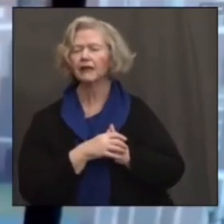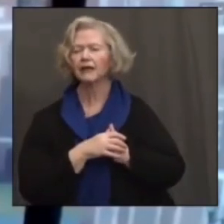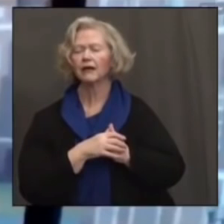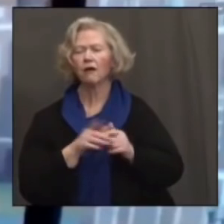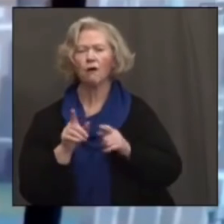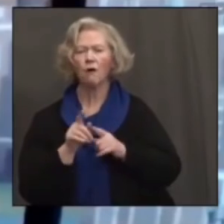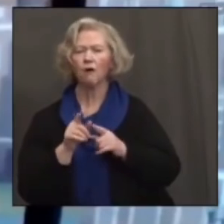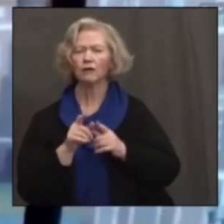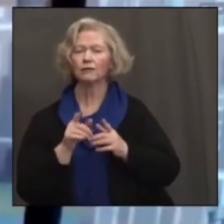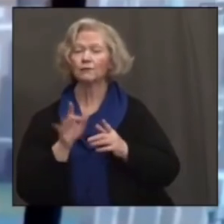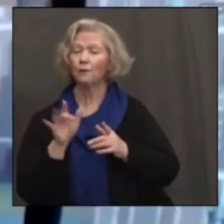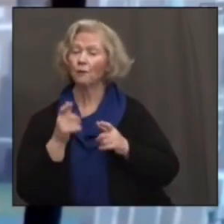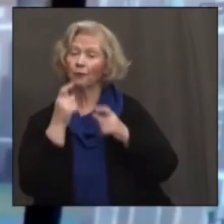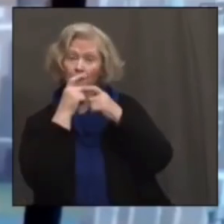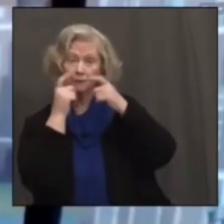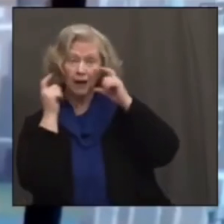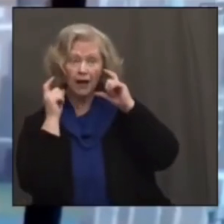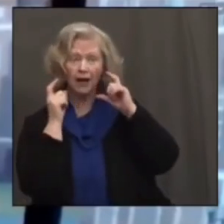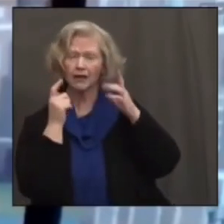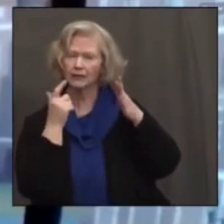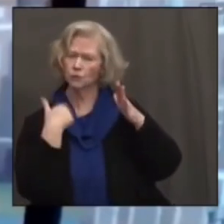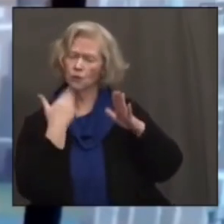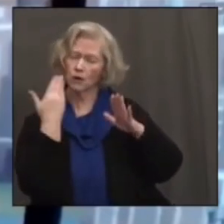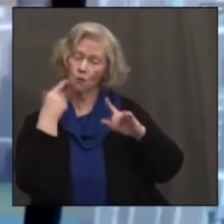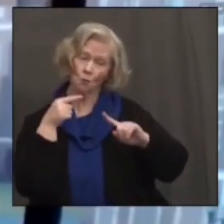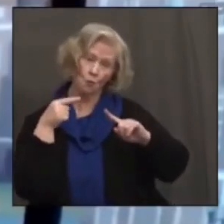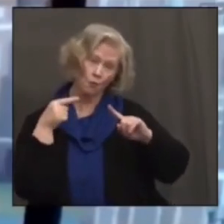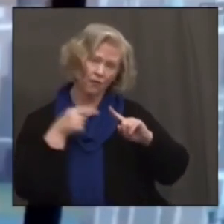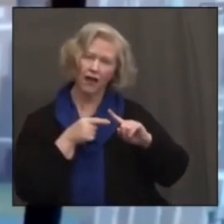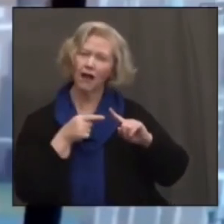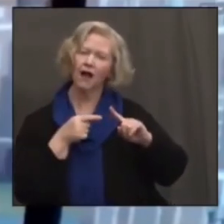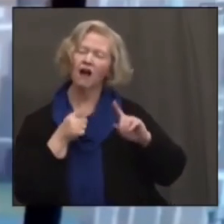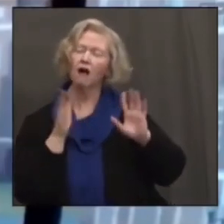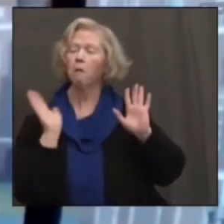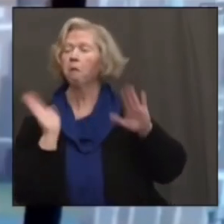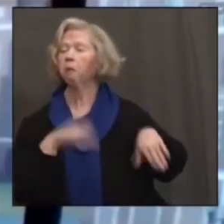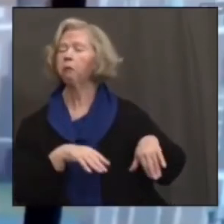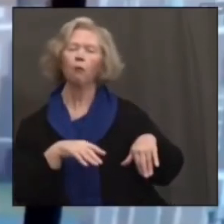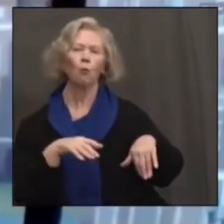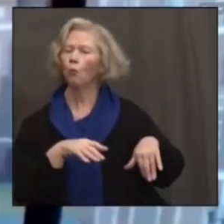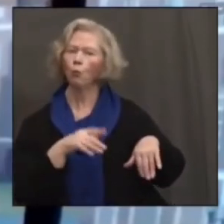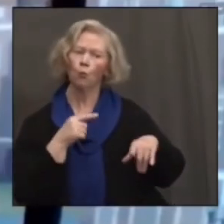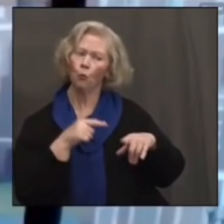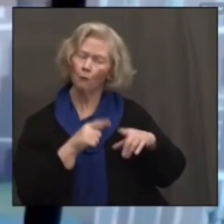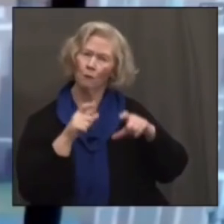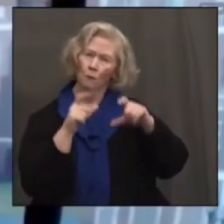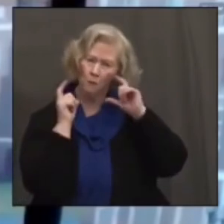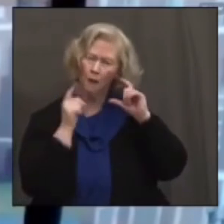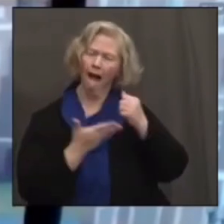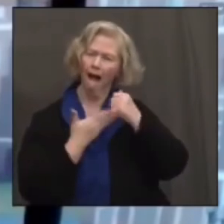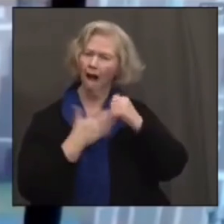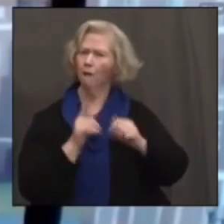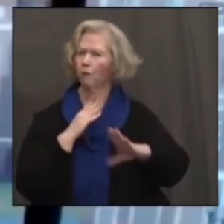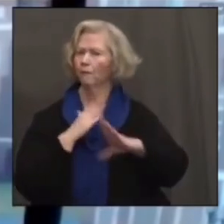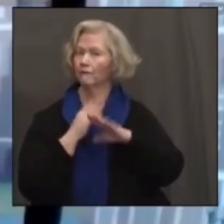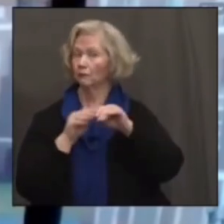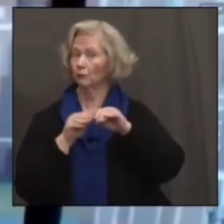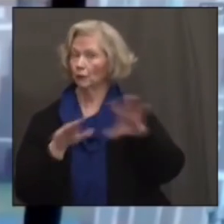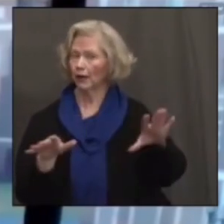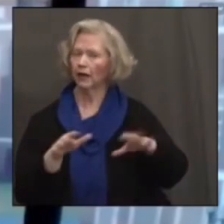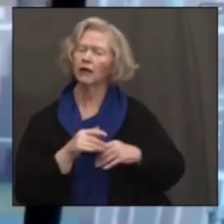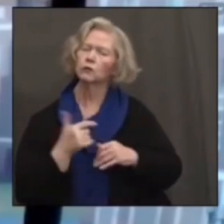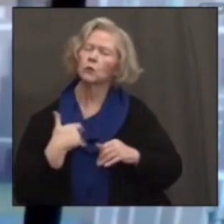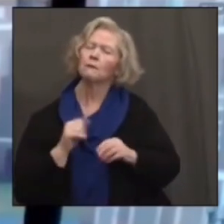relaxing the face mask restrictions, which we know, you know, are important in preventing transmission. So cautious, you know,